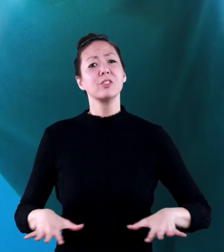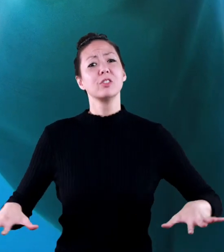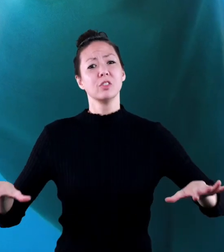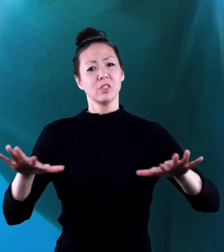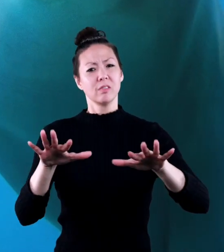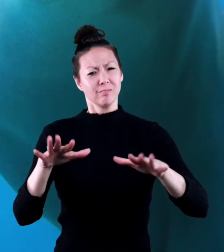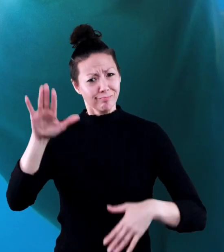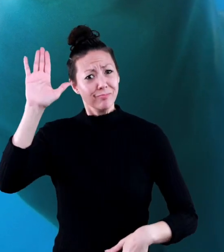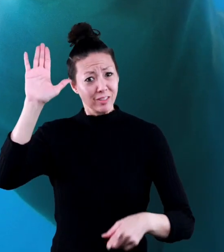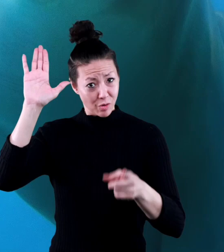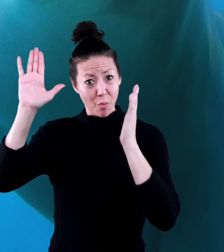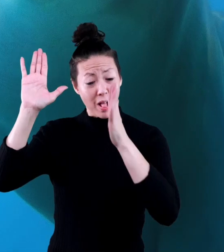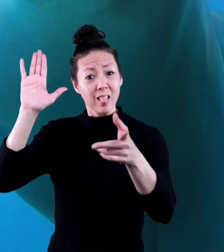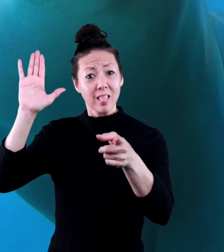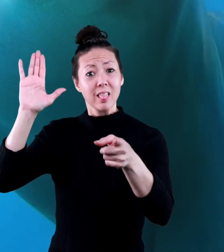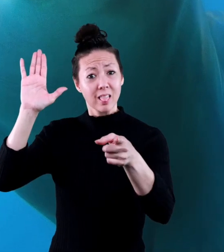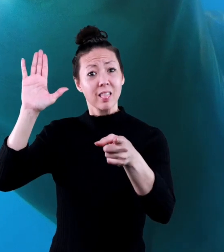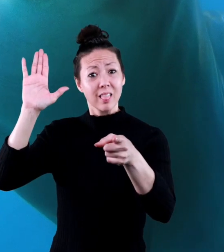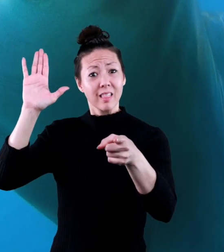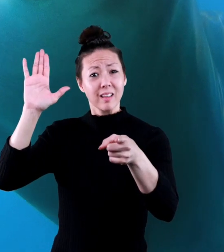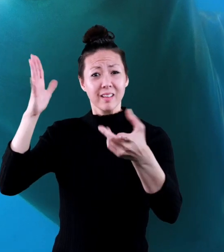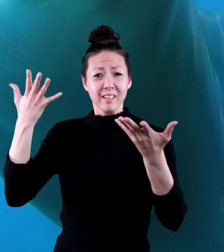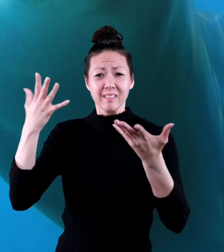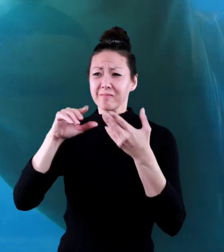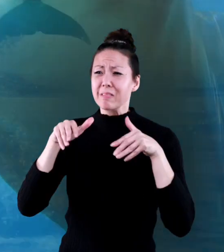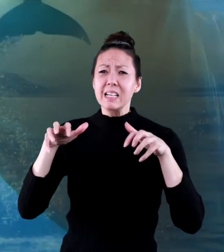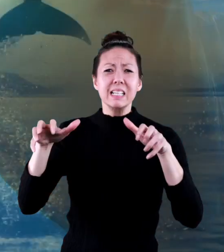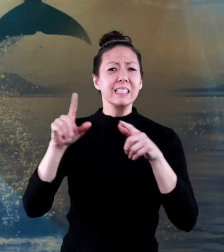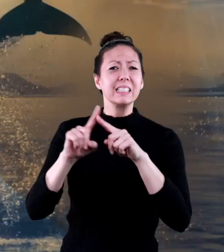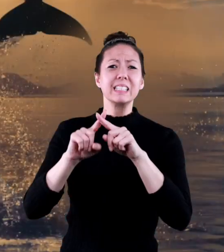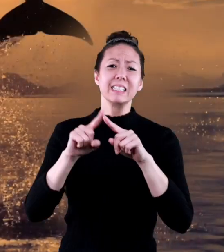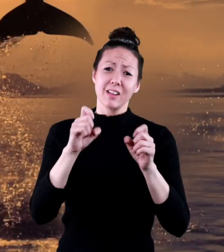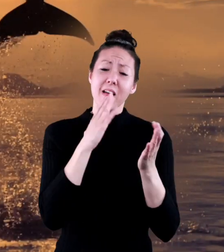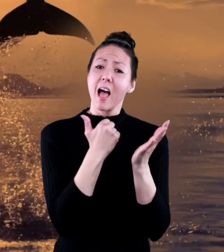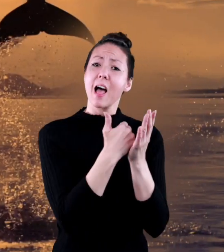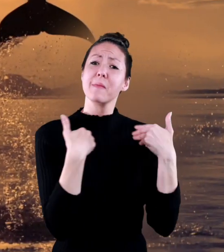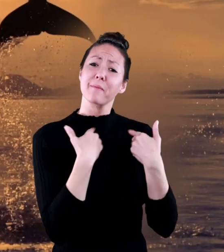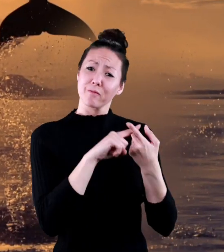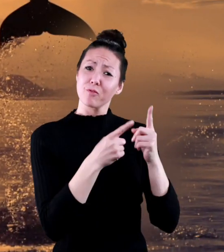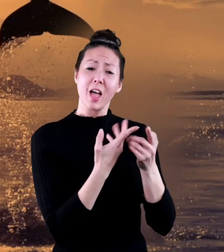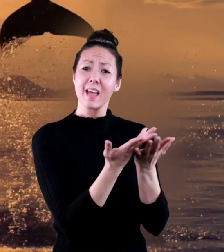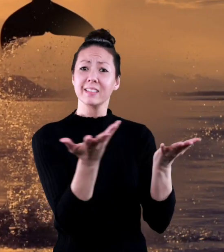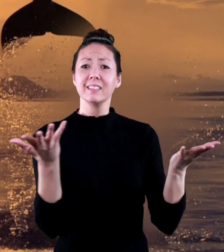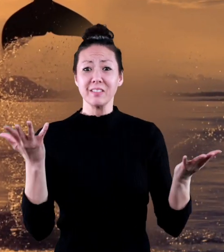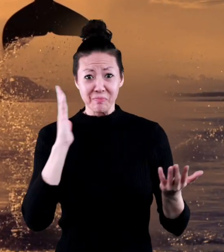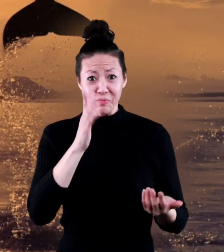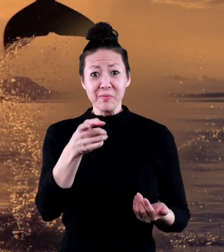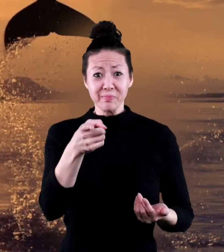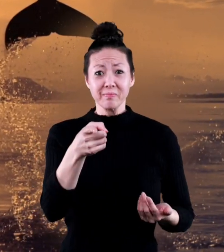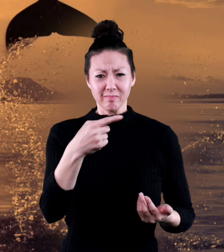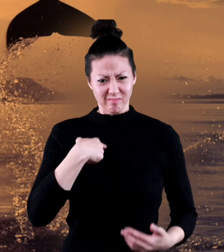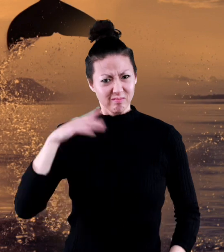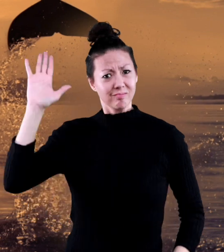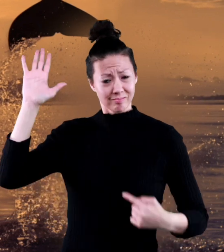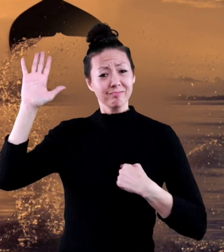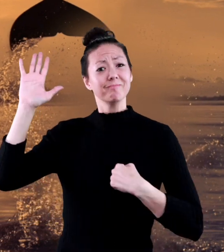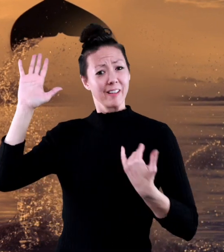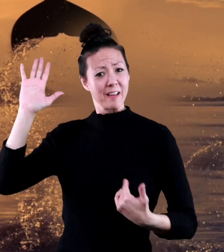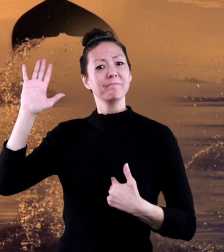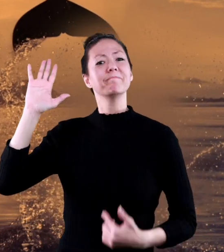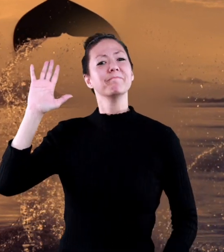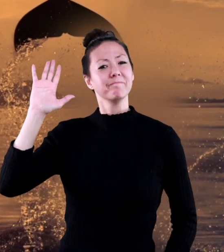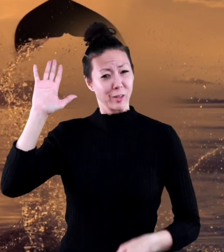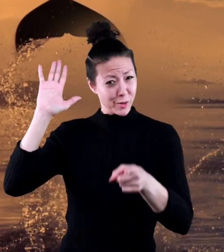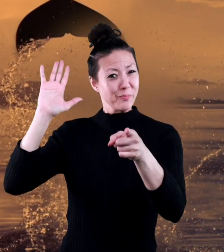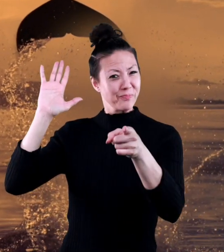Raise your hands if you're going to be a friend of the ocean, and the billions of our living friends in the ocean. I'm raising my